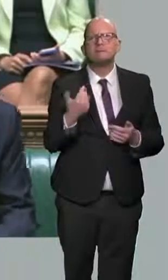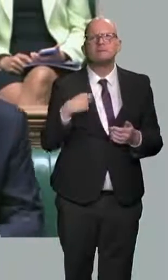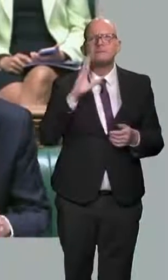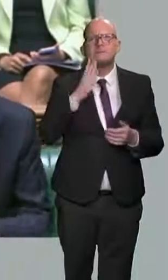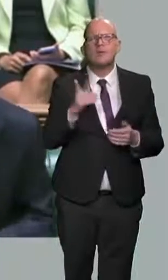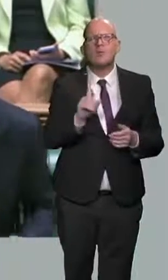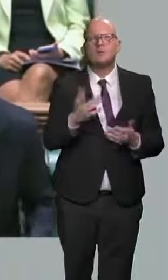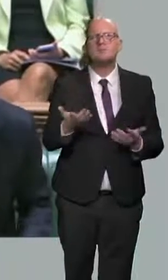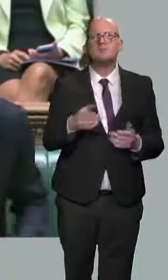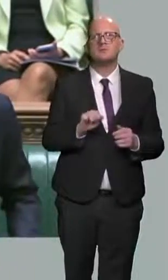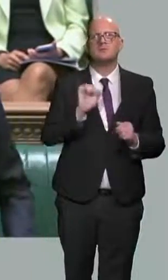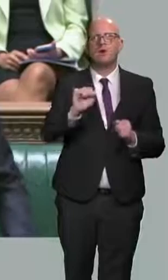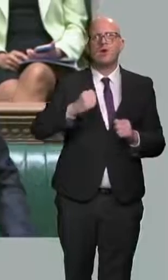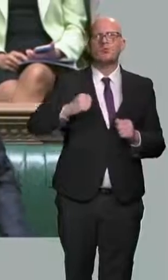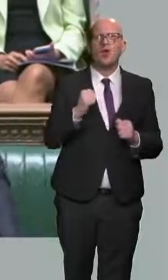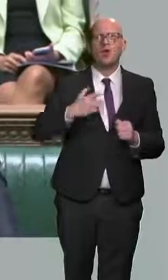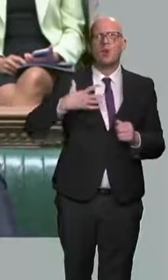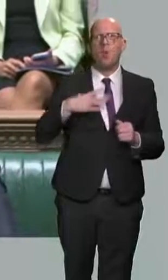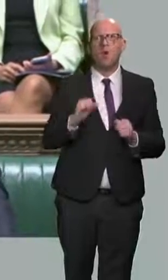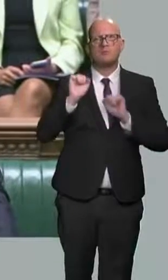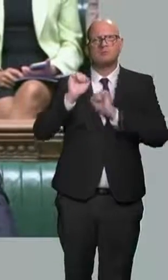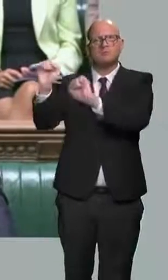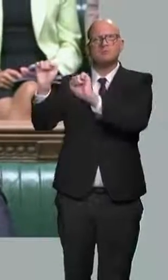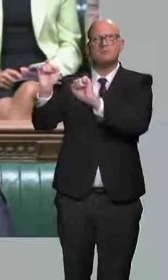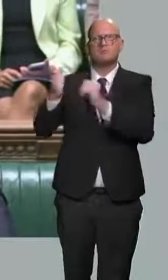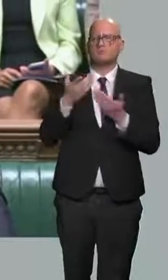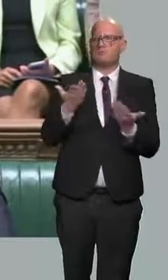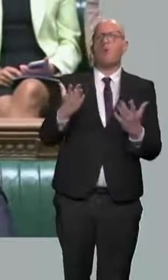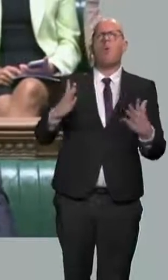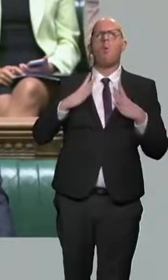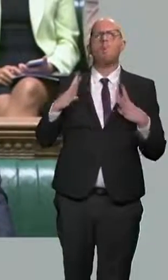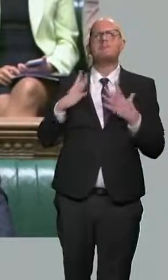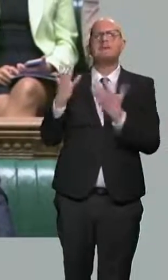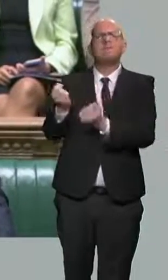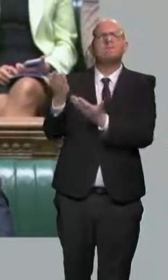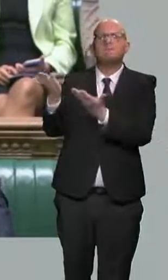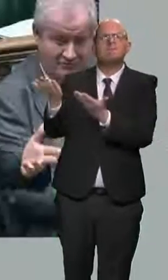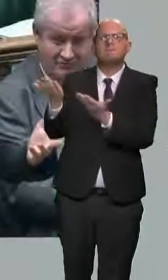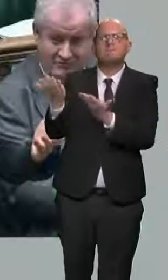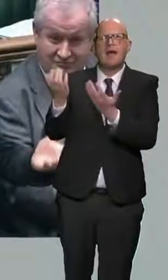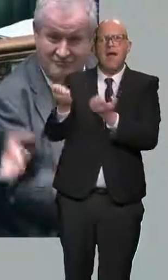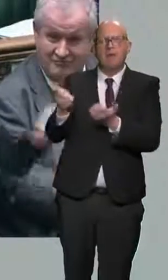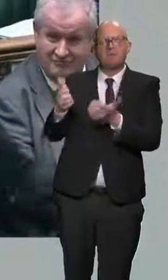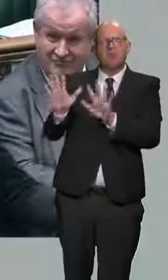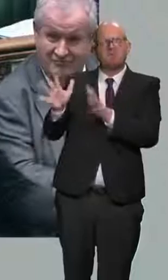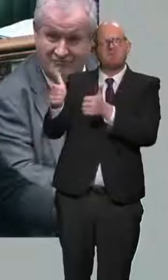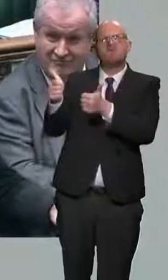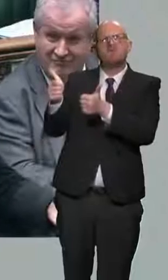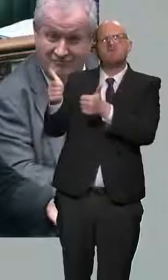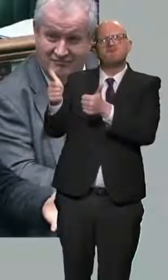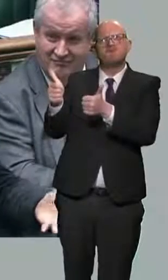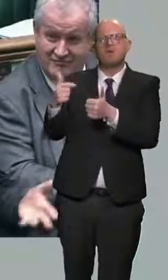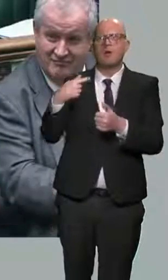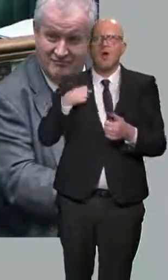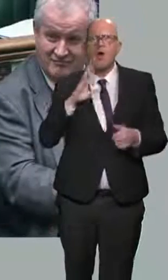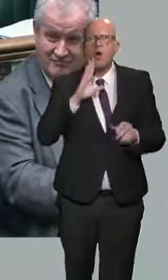wants, as ever, more fiscal autonomy. Scotland already does have a considerable degree of fiscal autonomy. What I did not hear was